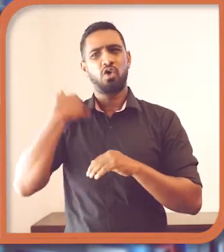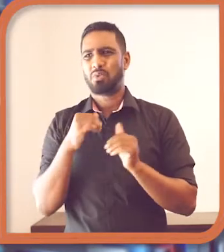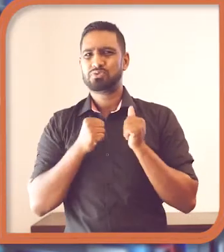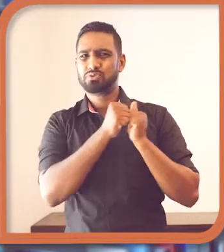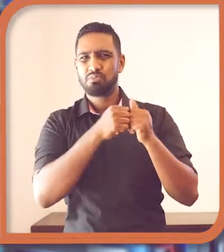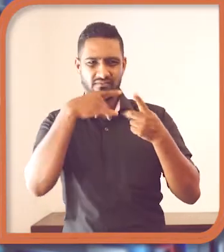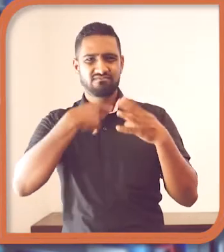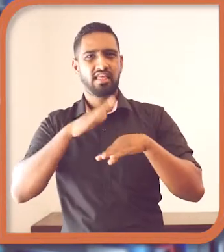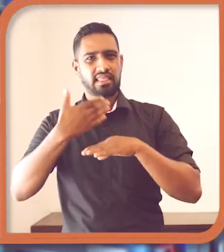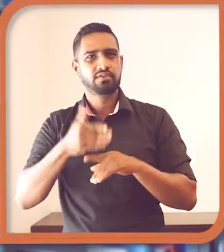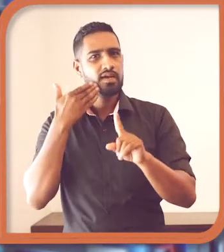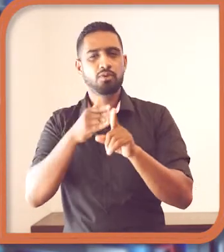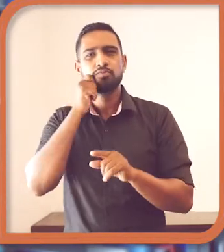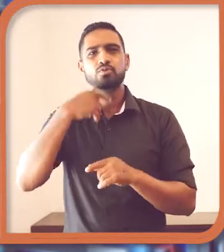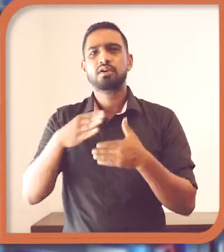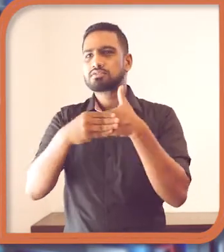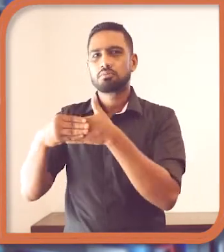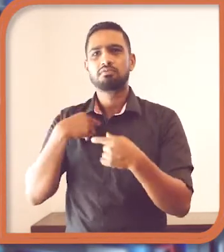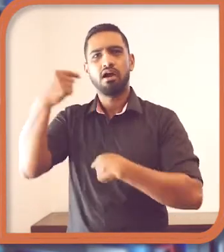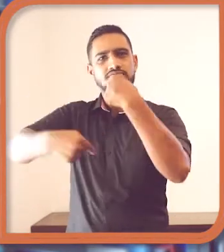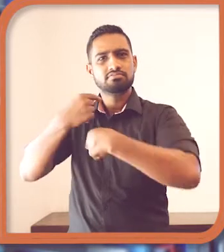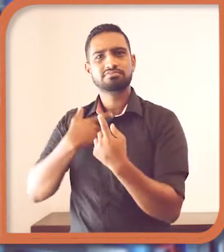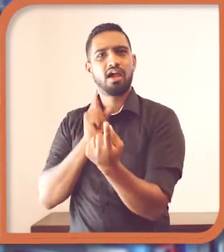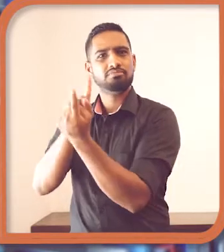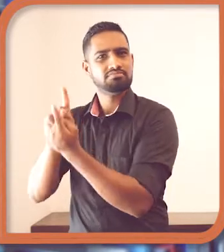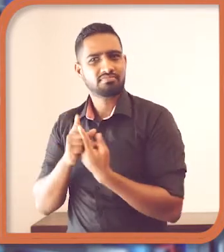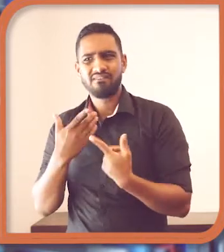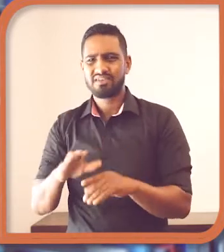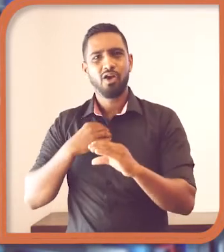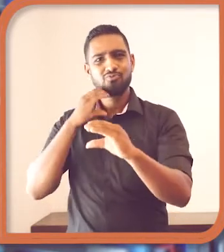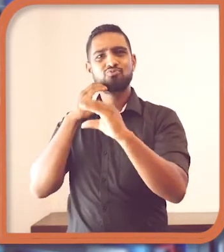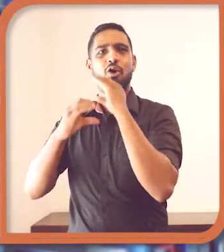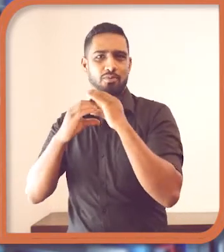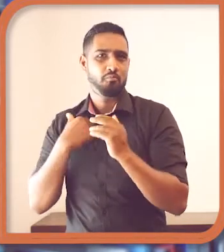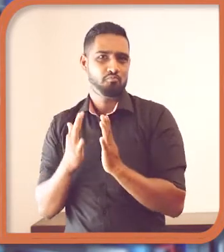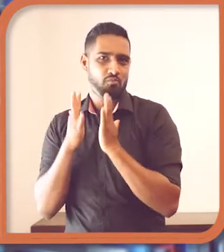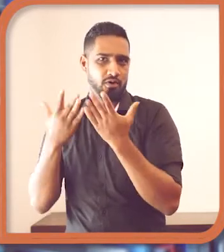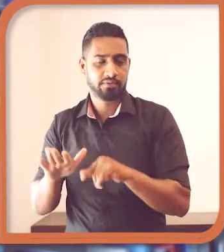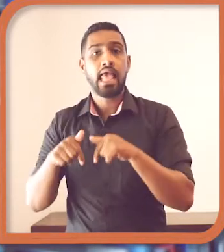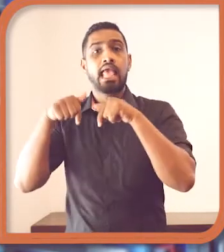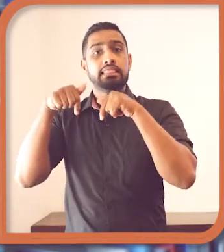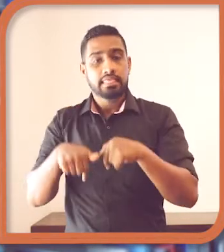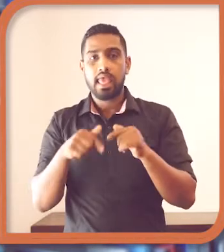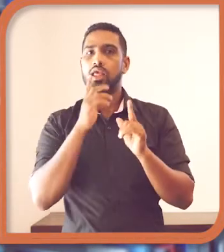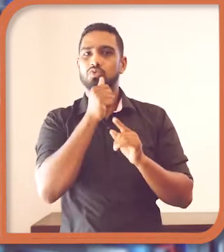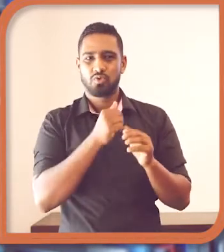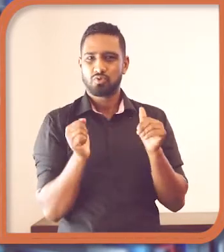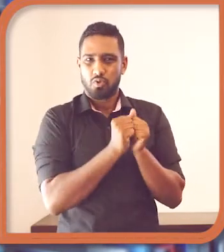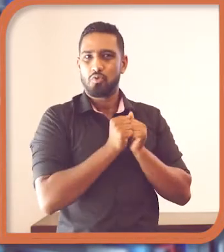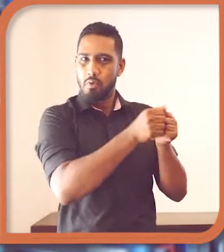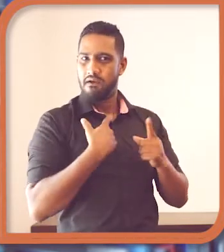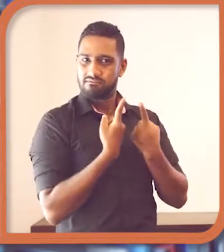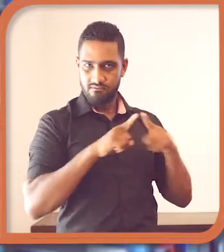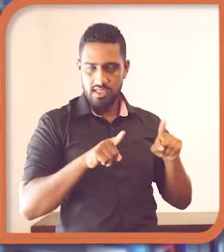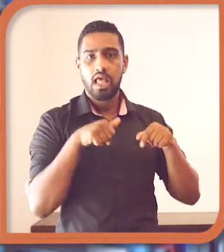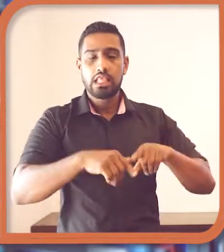have the previous work experience as a customer care executive. It requires a lot of communication skills. So out of the program what I